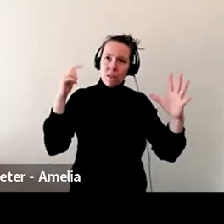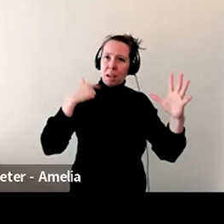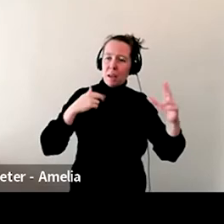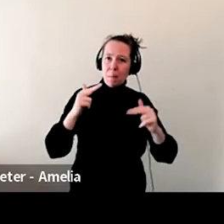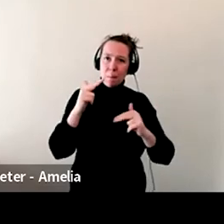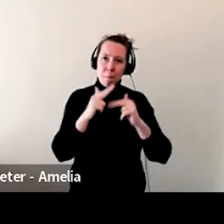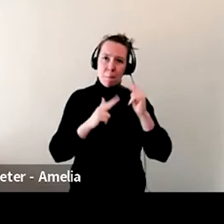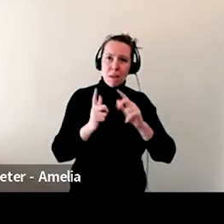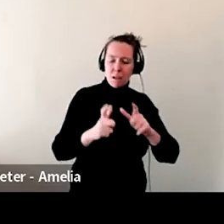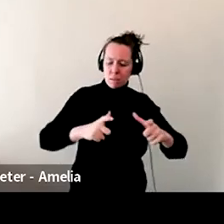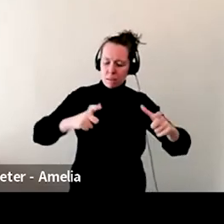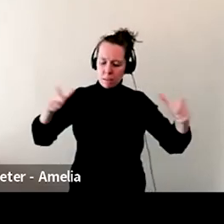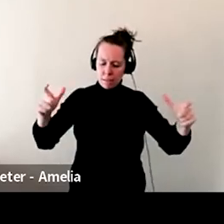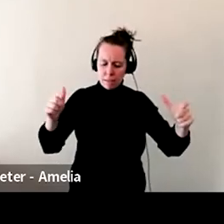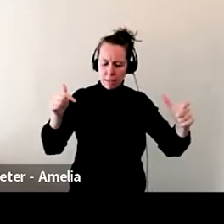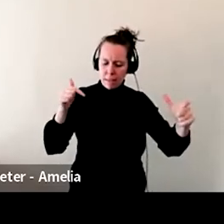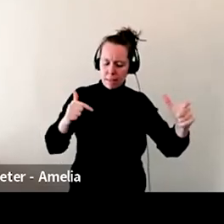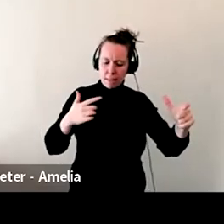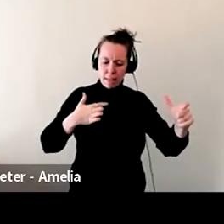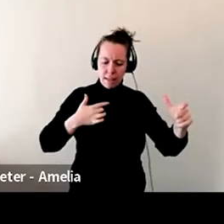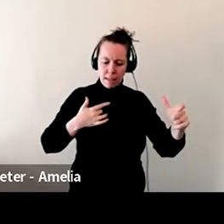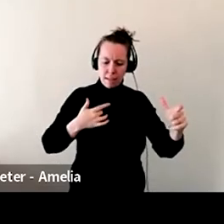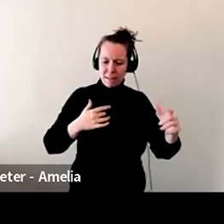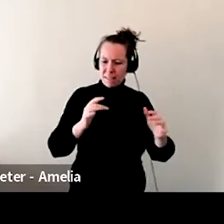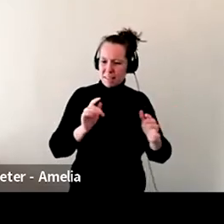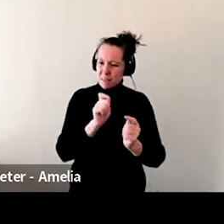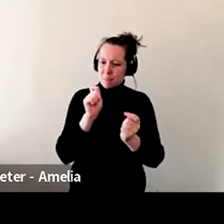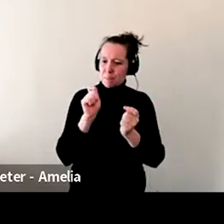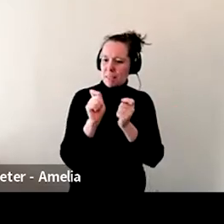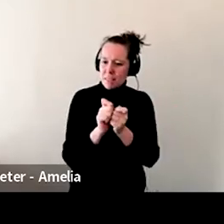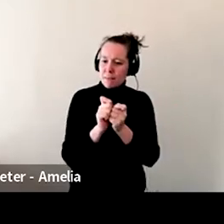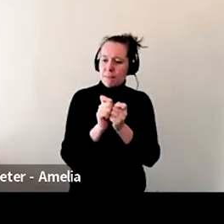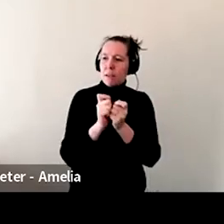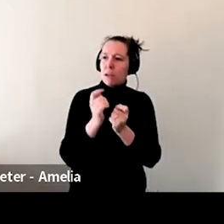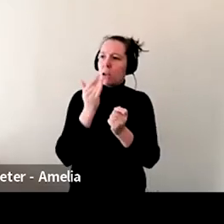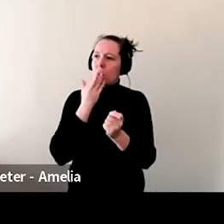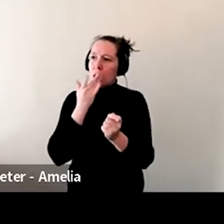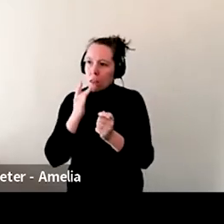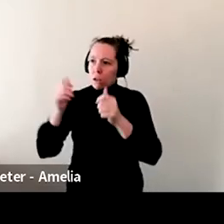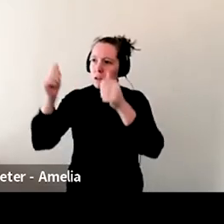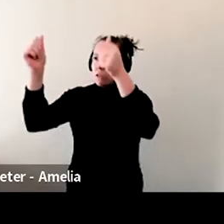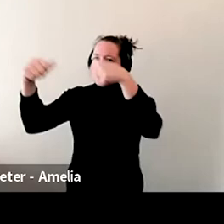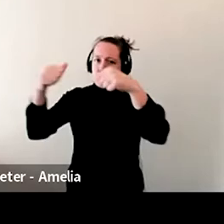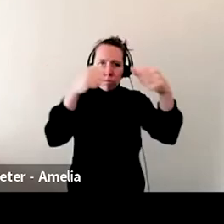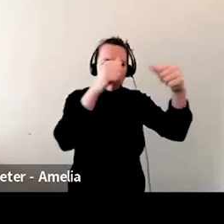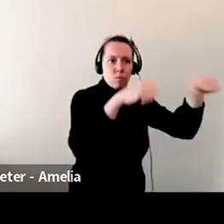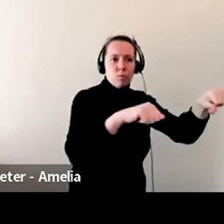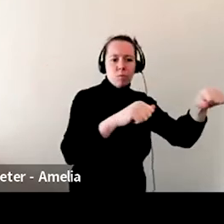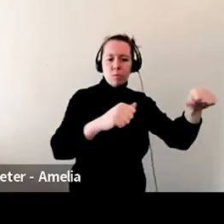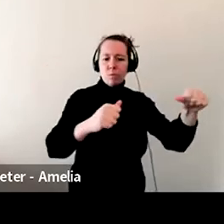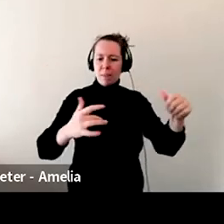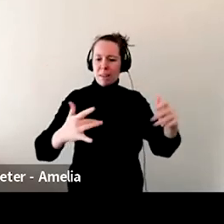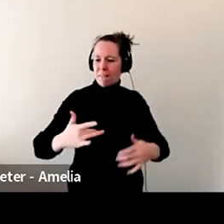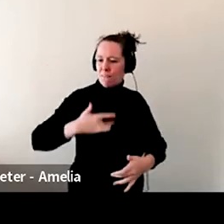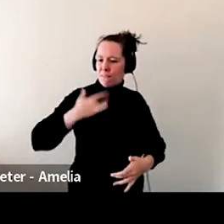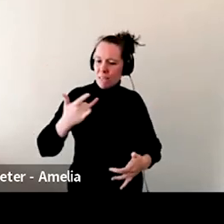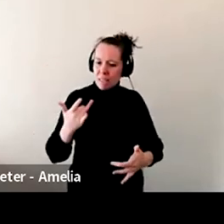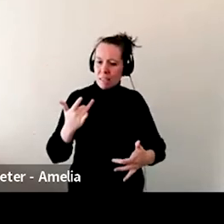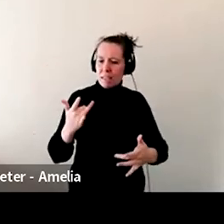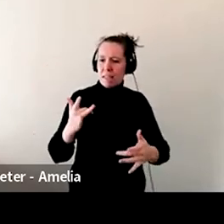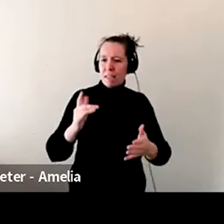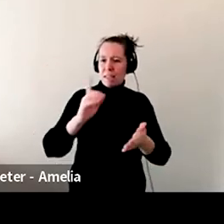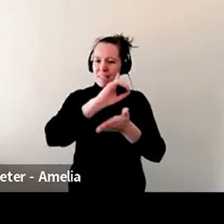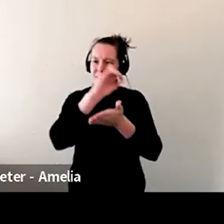You know, I spent a lot of time on decor and what it's going to look like and what it's going to feel like and how it's going to flow. Um,